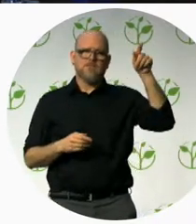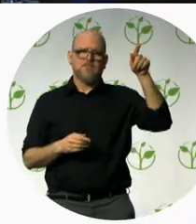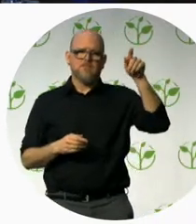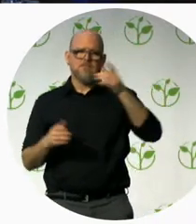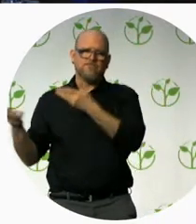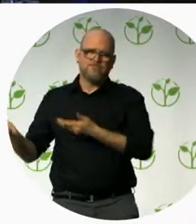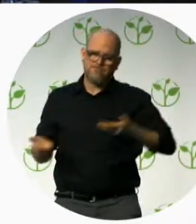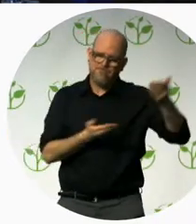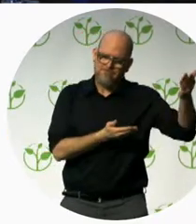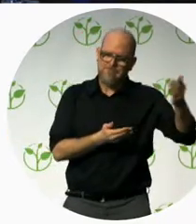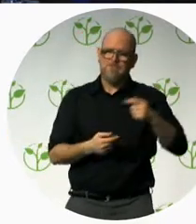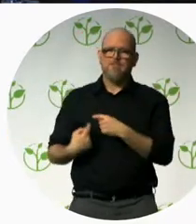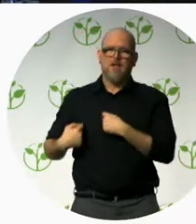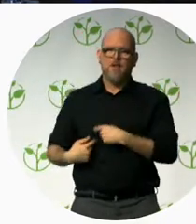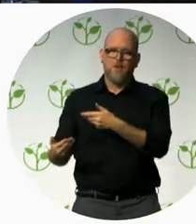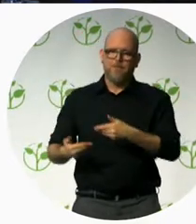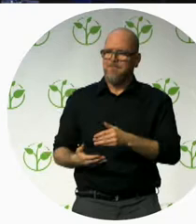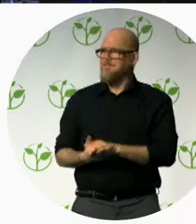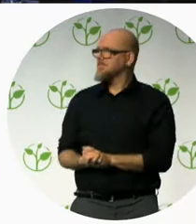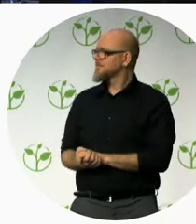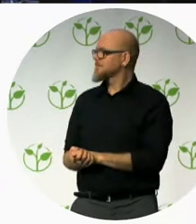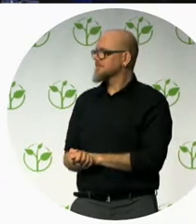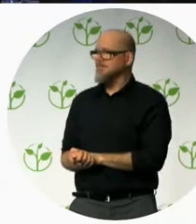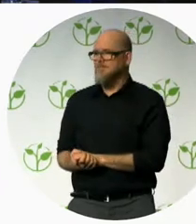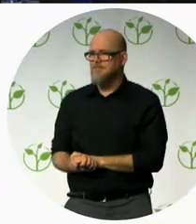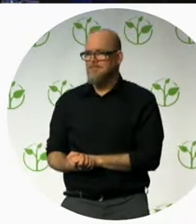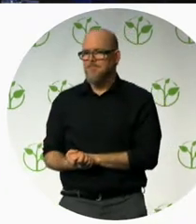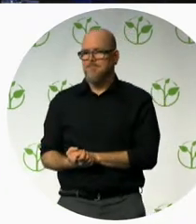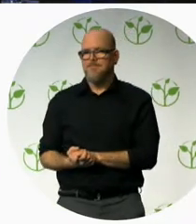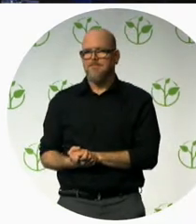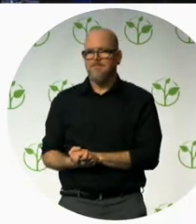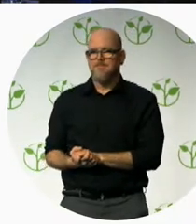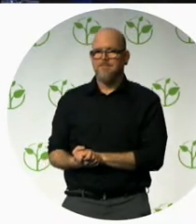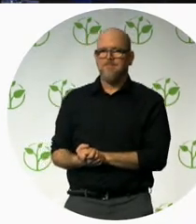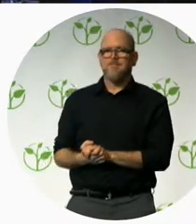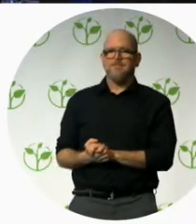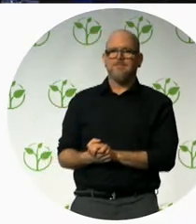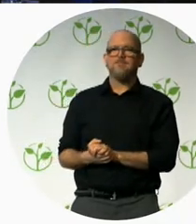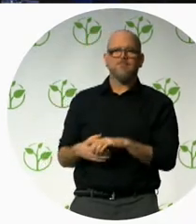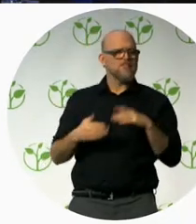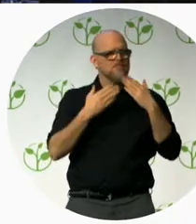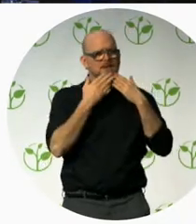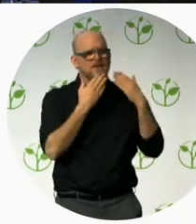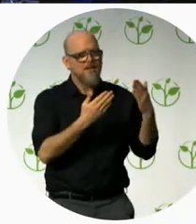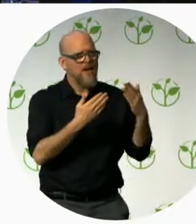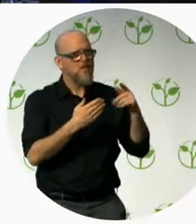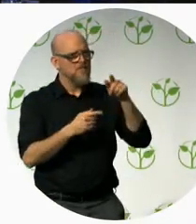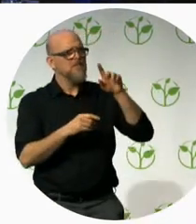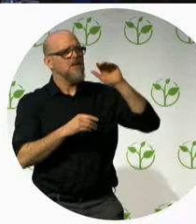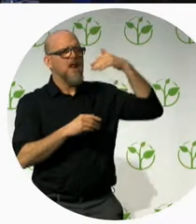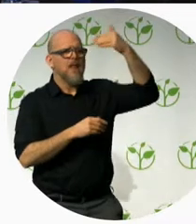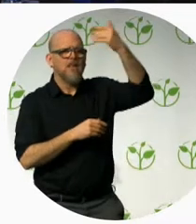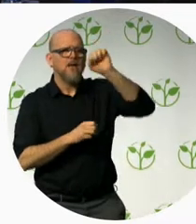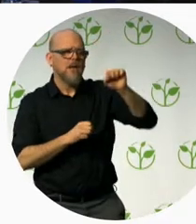Thank you very much, Marek. We will come back to some questions and discussion of your main points at the end. So